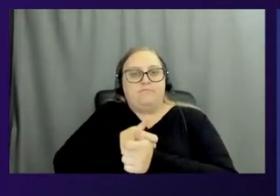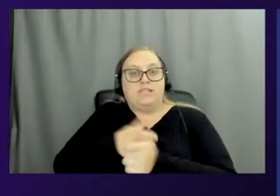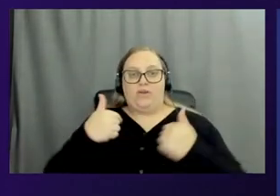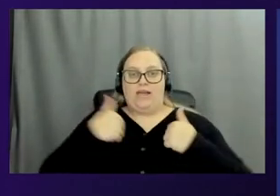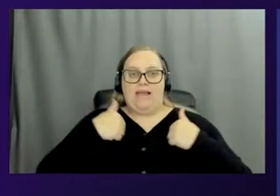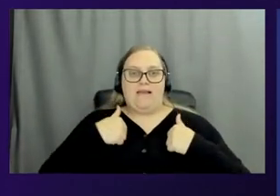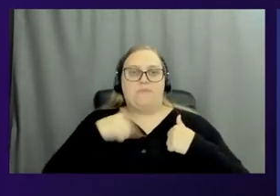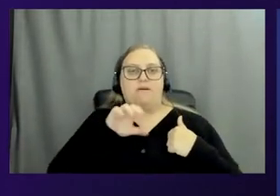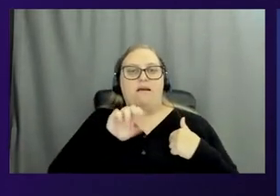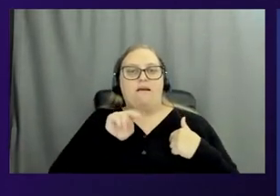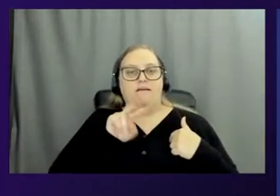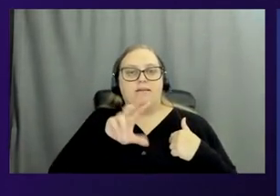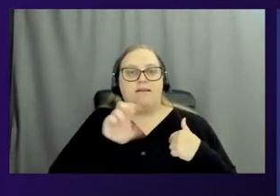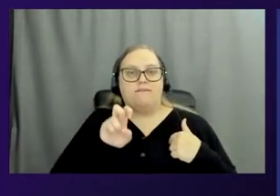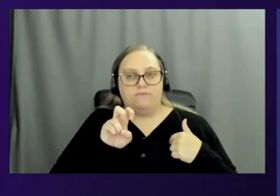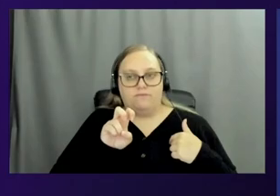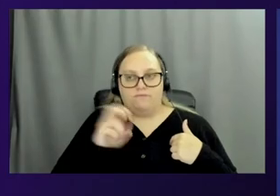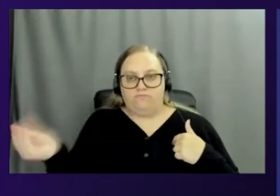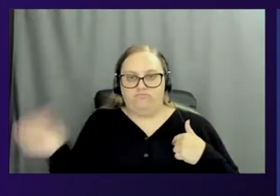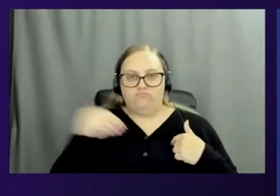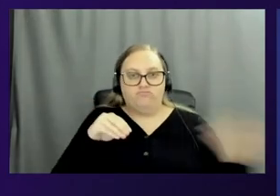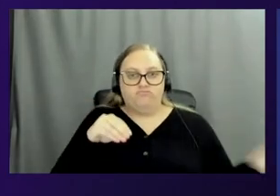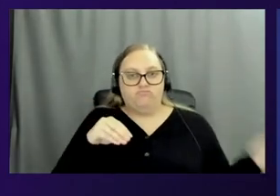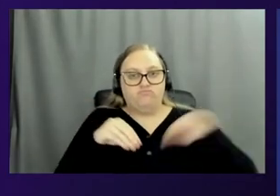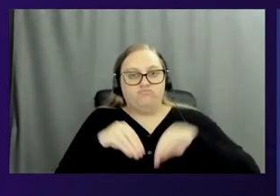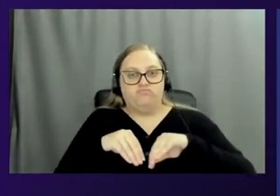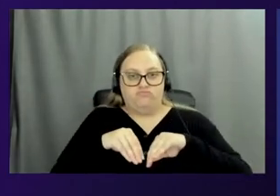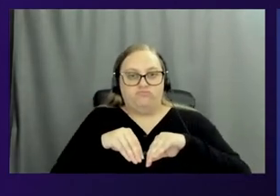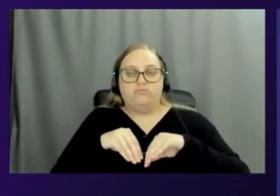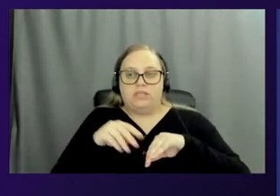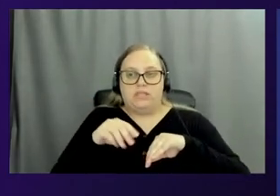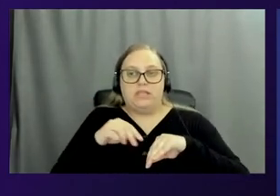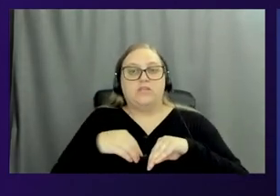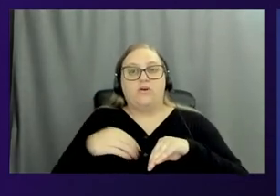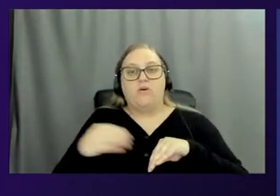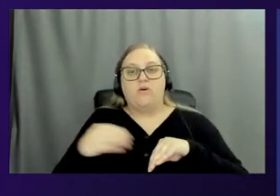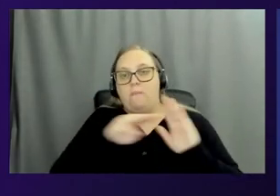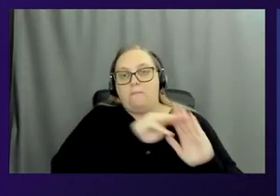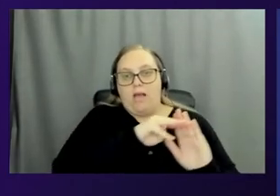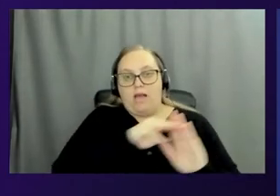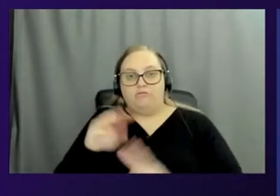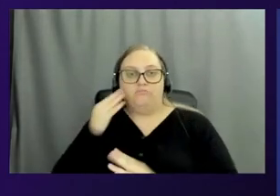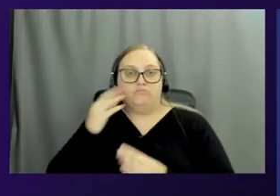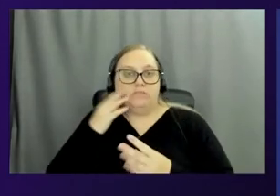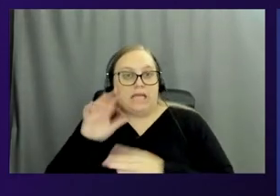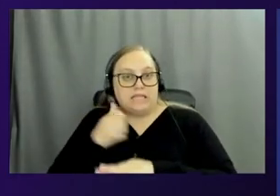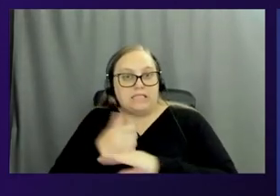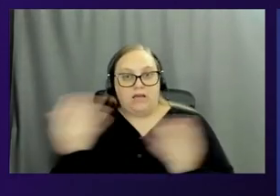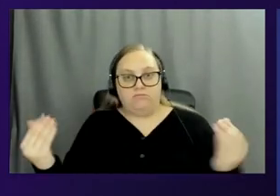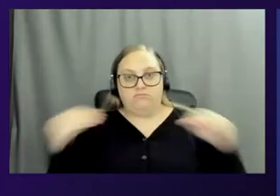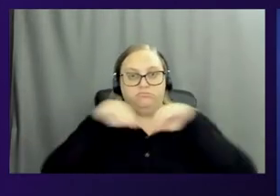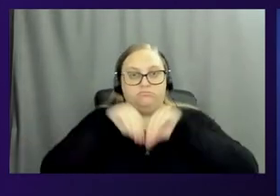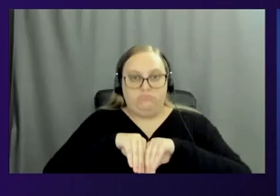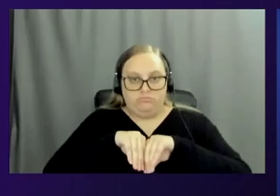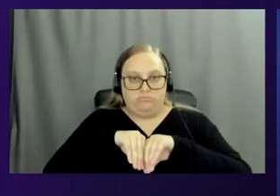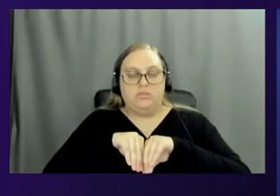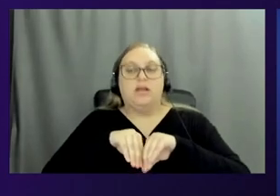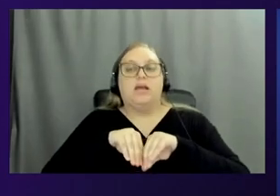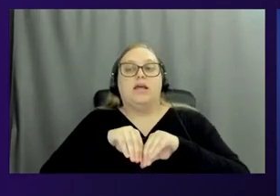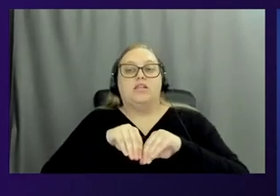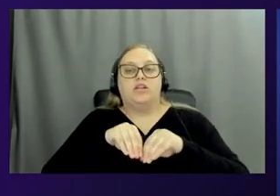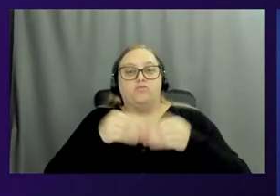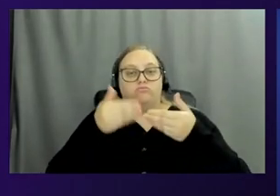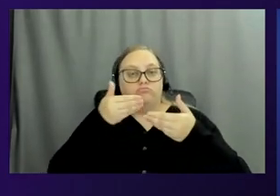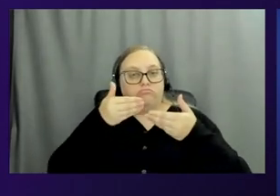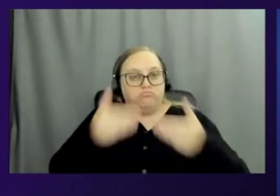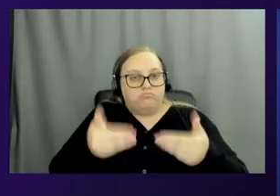enclave, right? Both of you drop your model inside me and the data set inside me, and you can go ahead to proceed and process this,